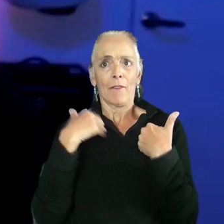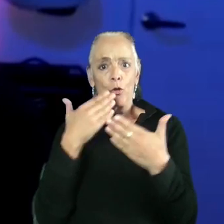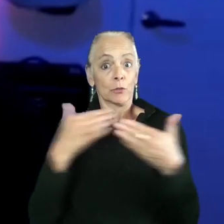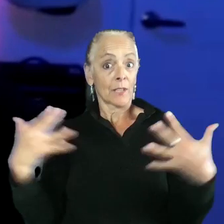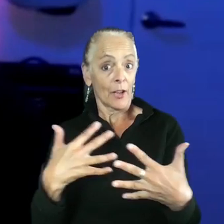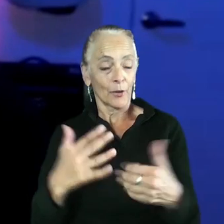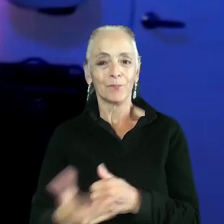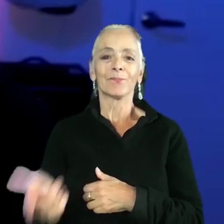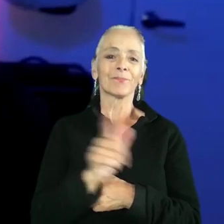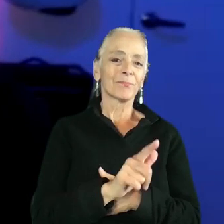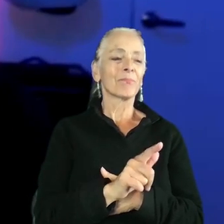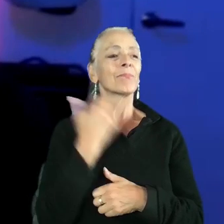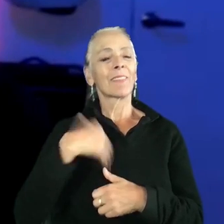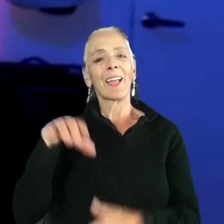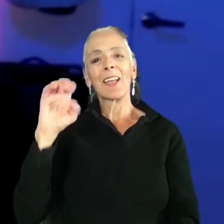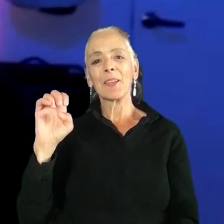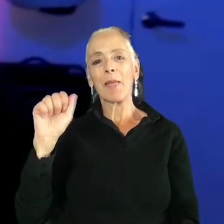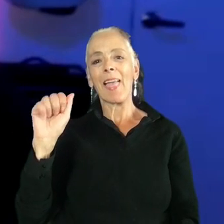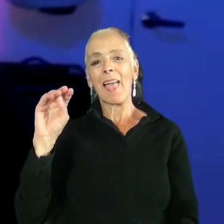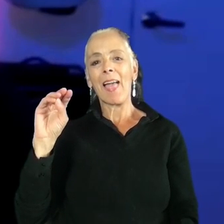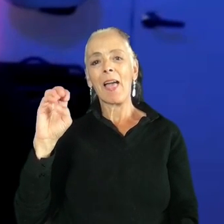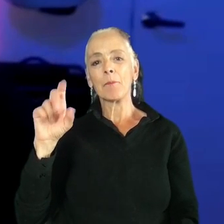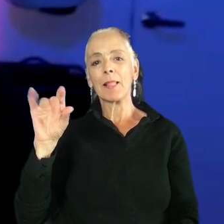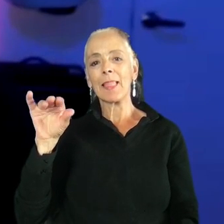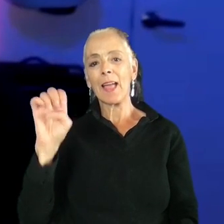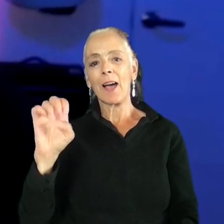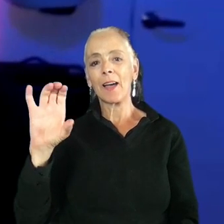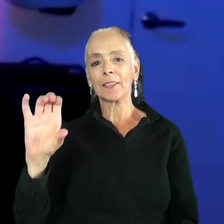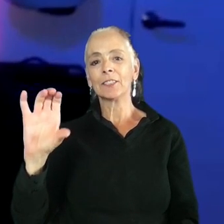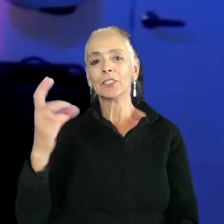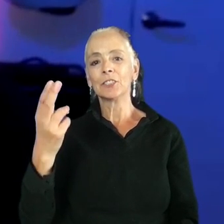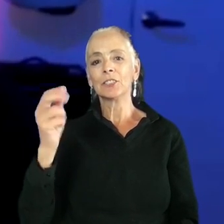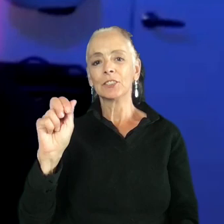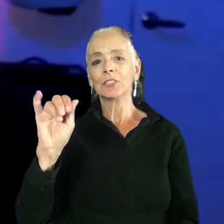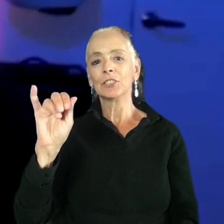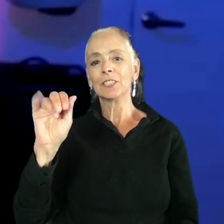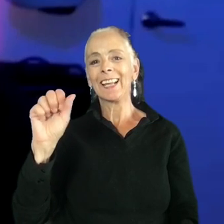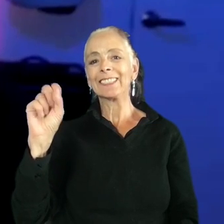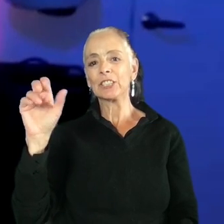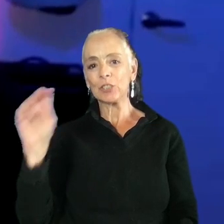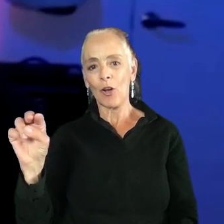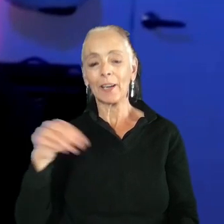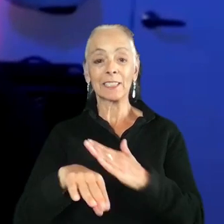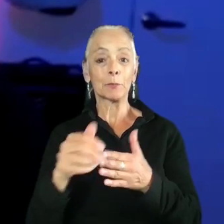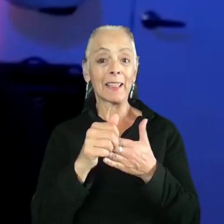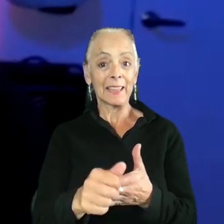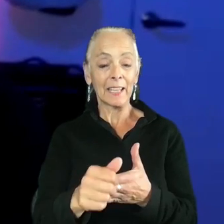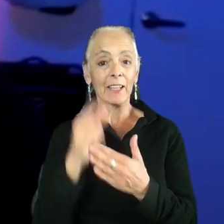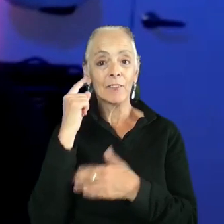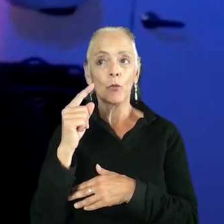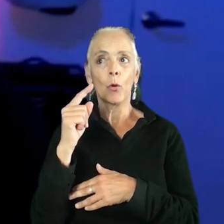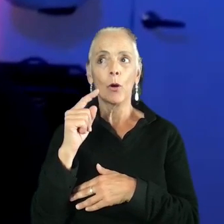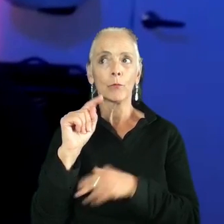Hello everyone, my name is Emiliane Chieson and I am the Accessibility Lead for Square Enix West and I am here today to talk to you